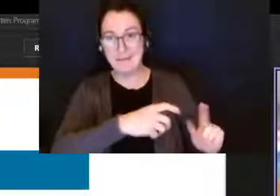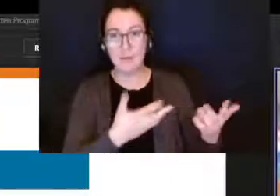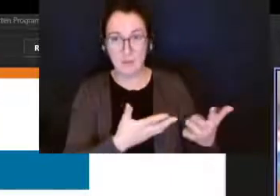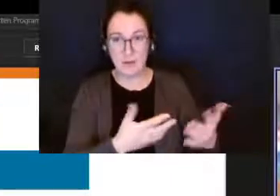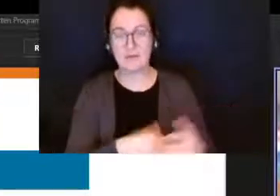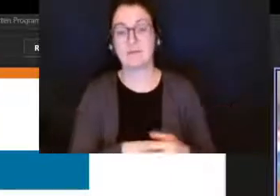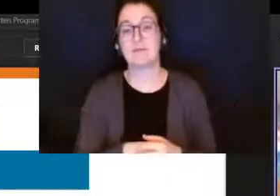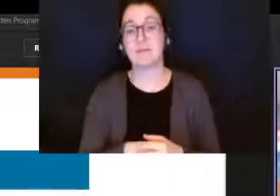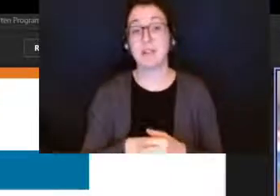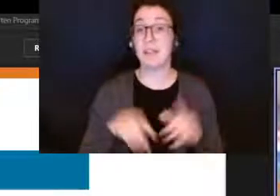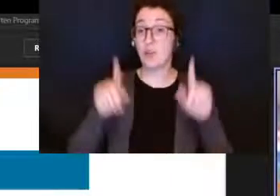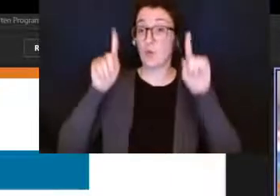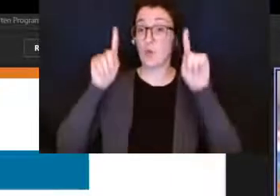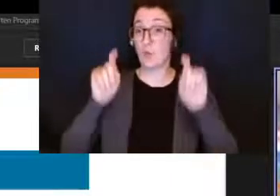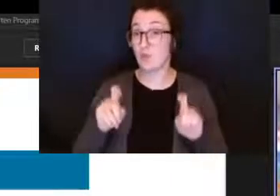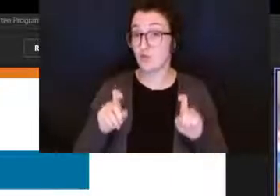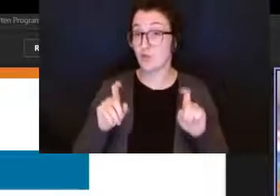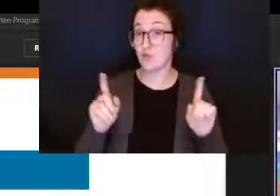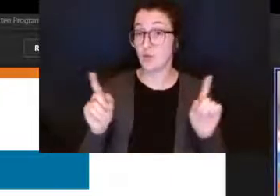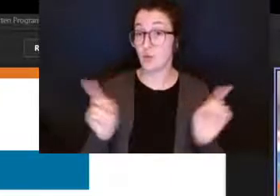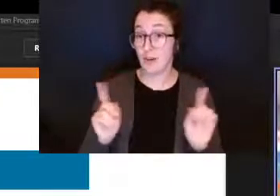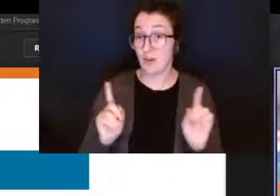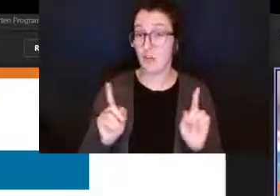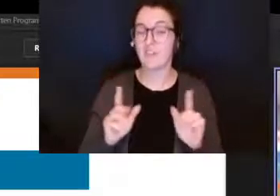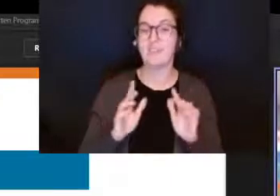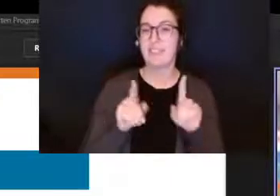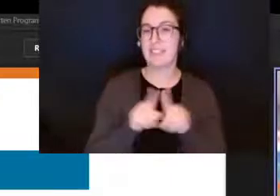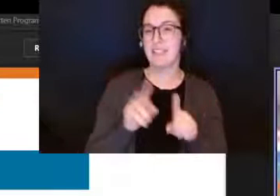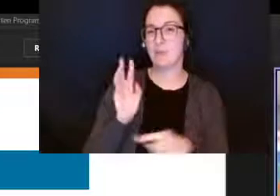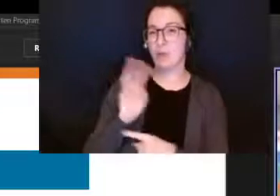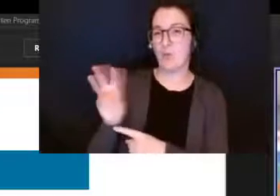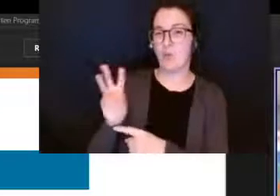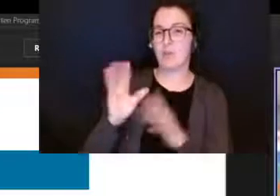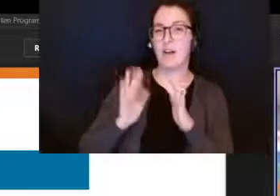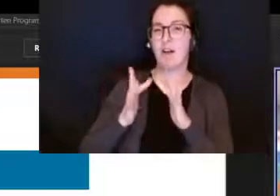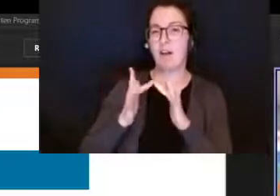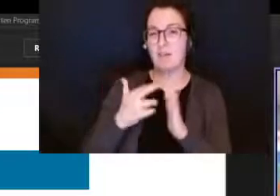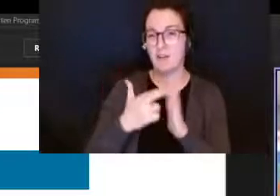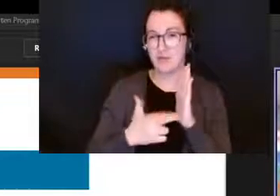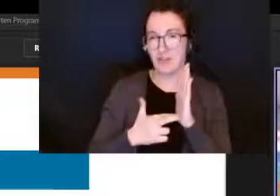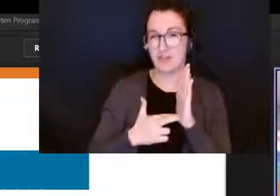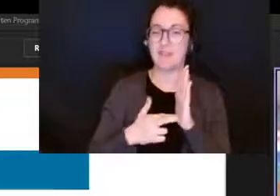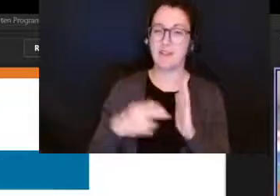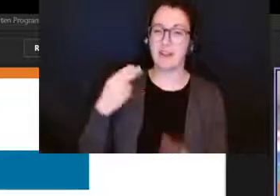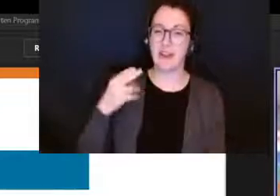questionnaire where you find access to the online registration on our board website